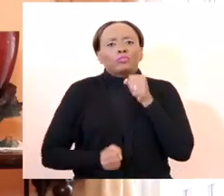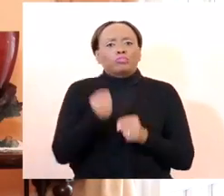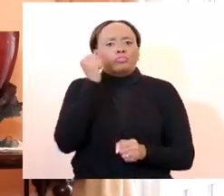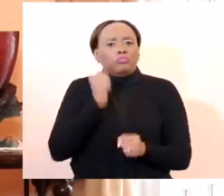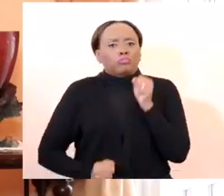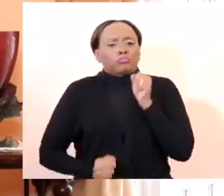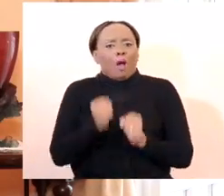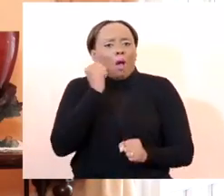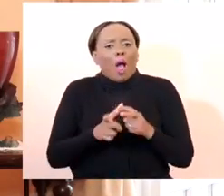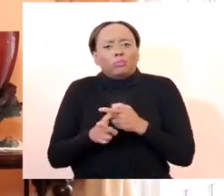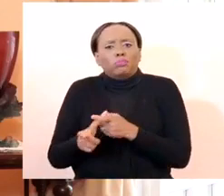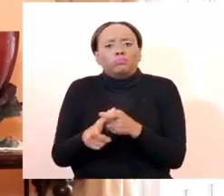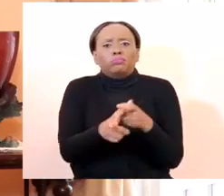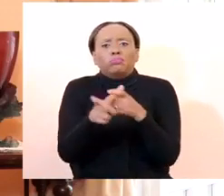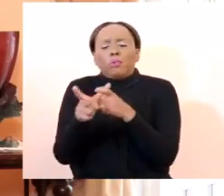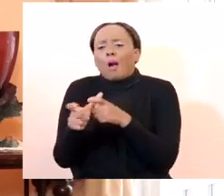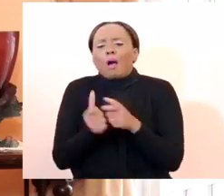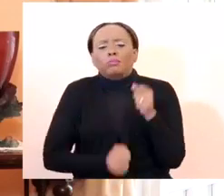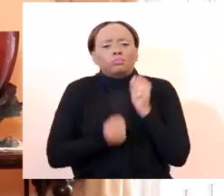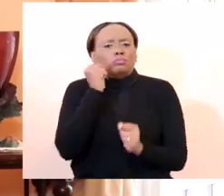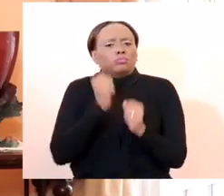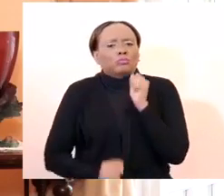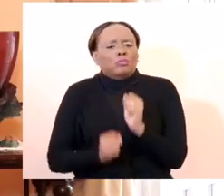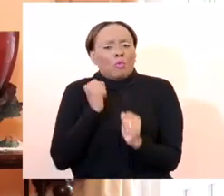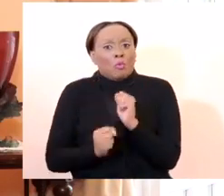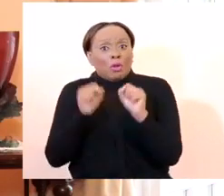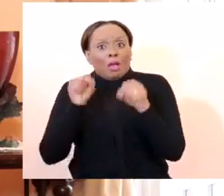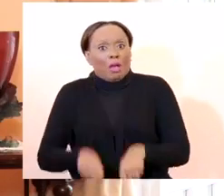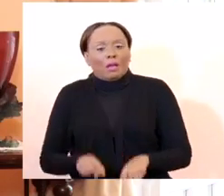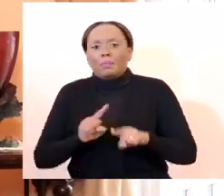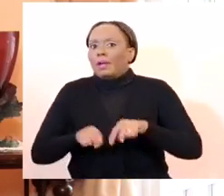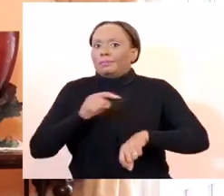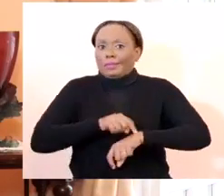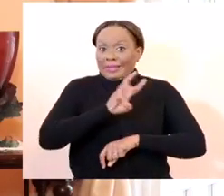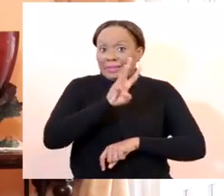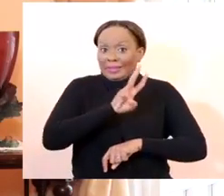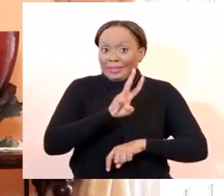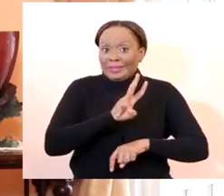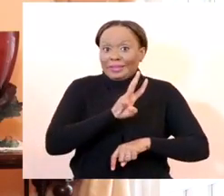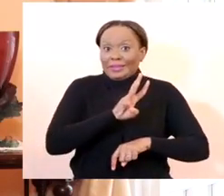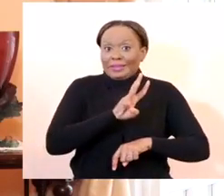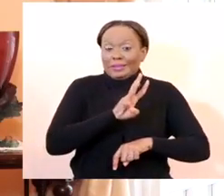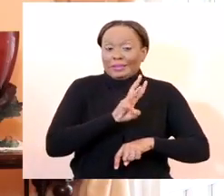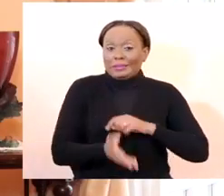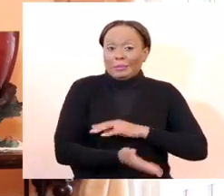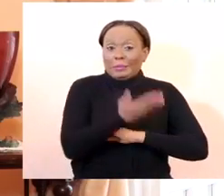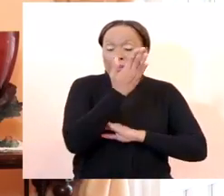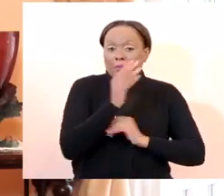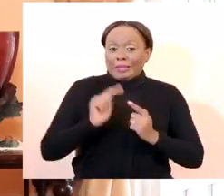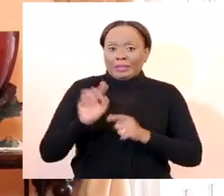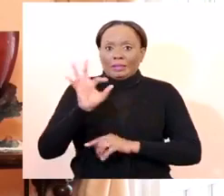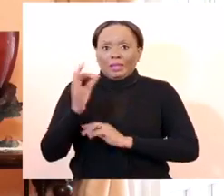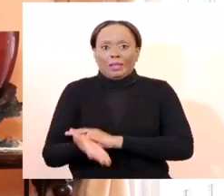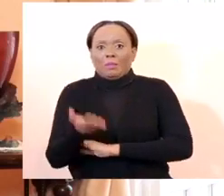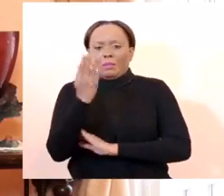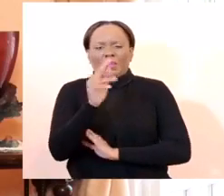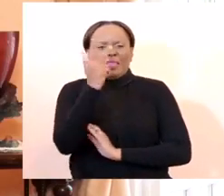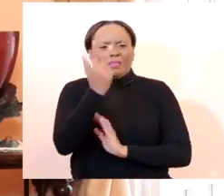wish, but the window is 6 a.m. to 9 a.m. and